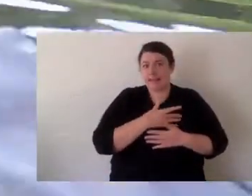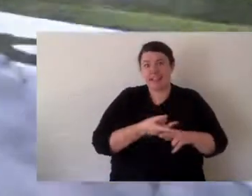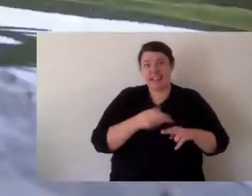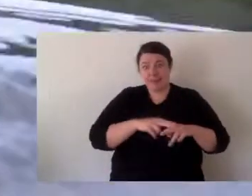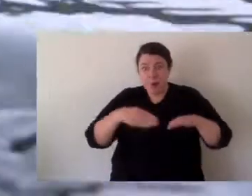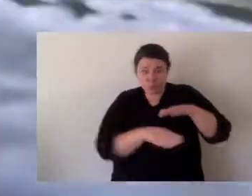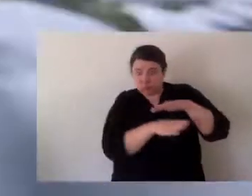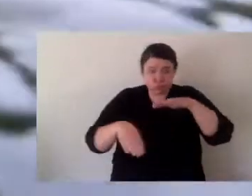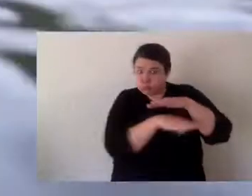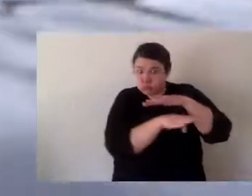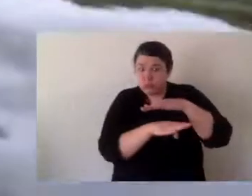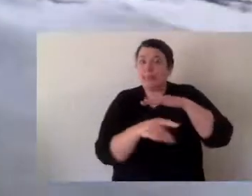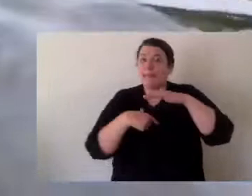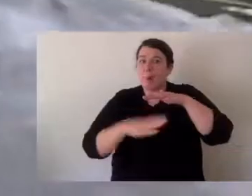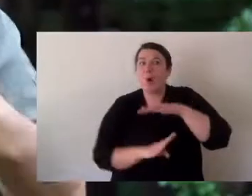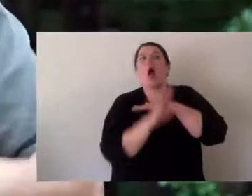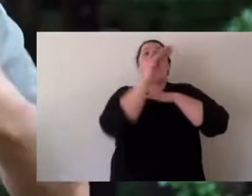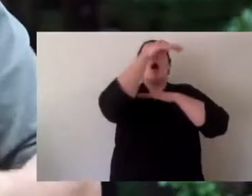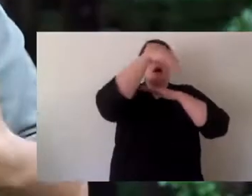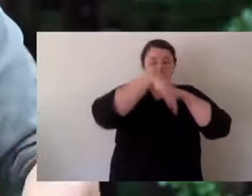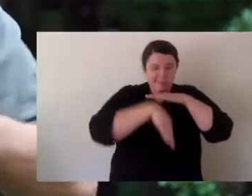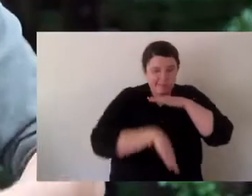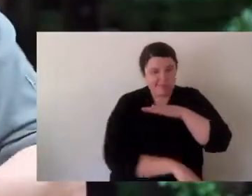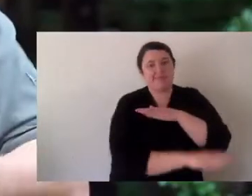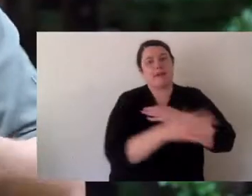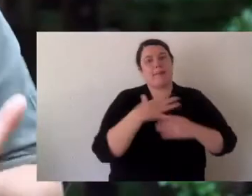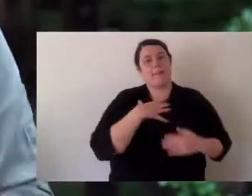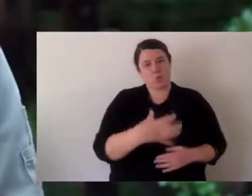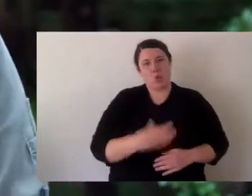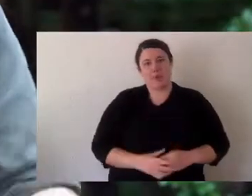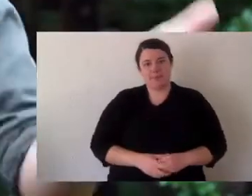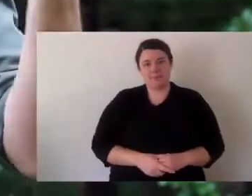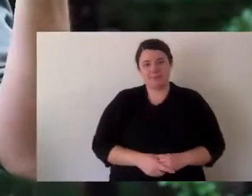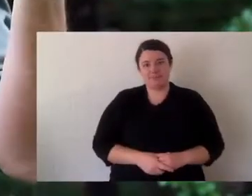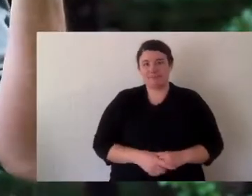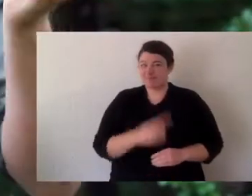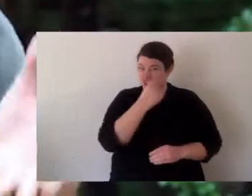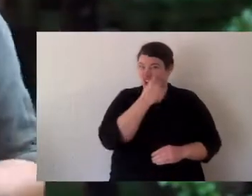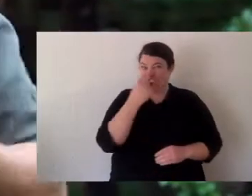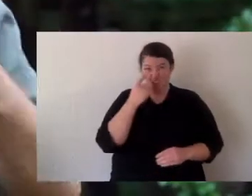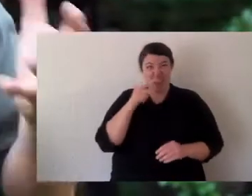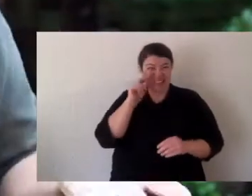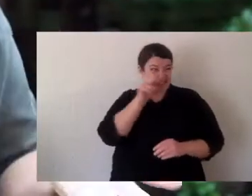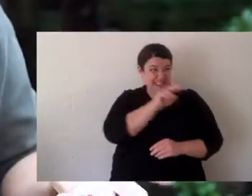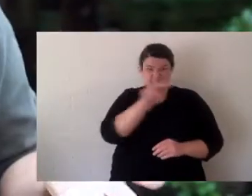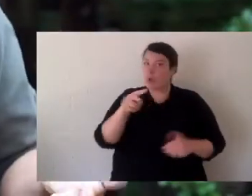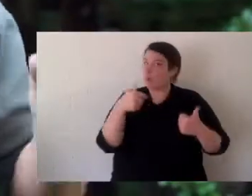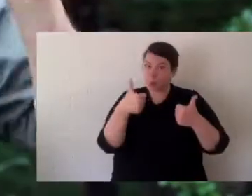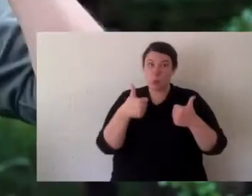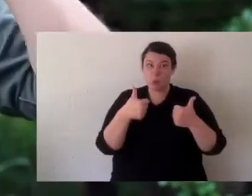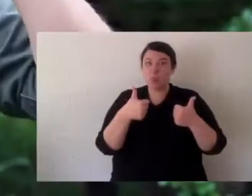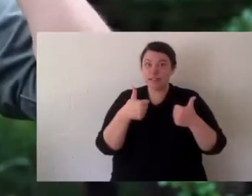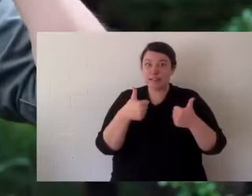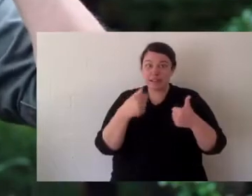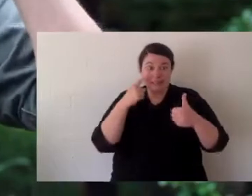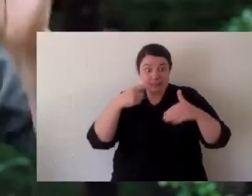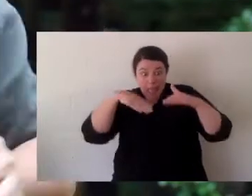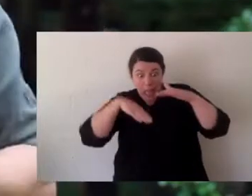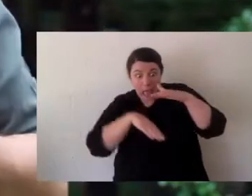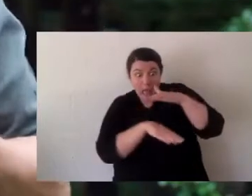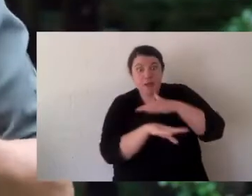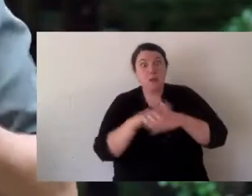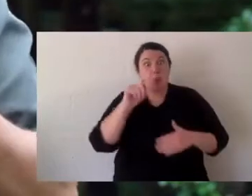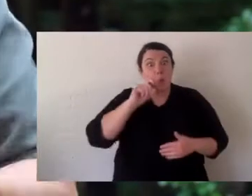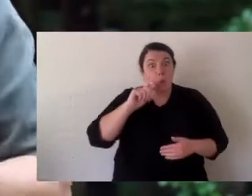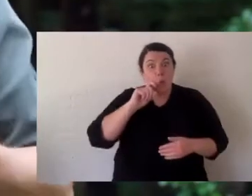have to come up and breathe. And the more energy they use underwater the more often they have to come up and breathe. Now their eyes,